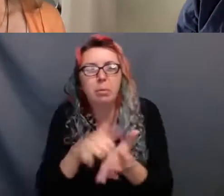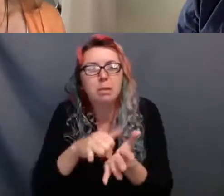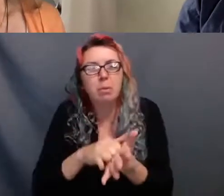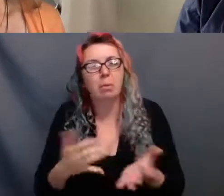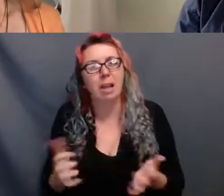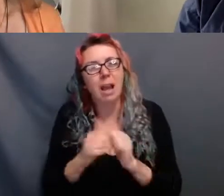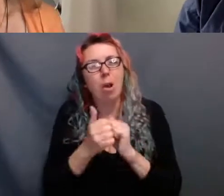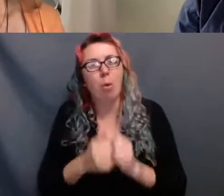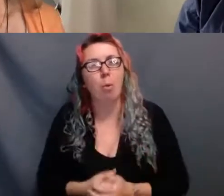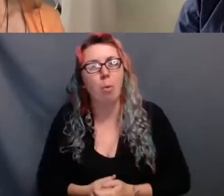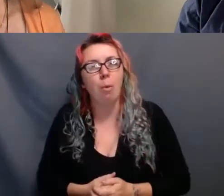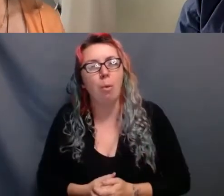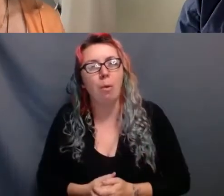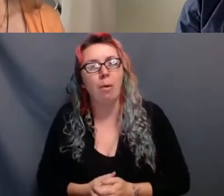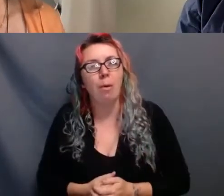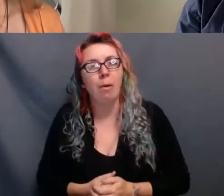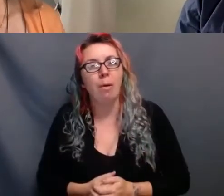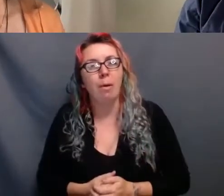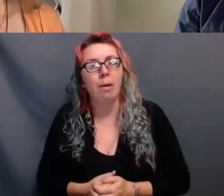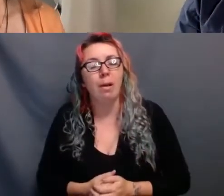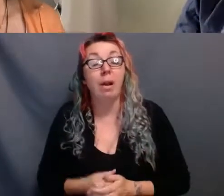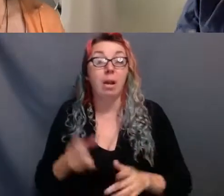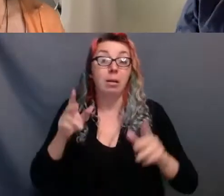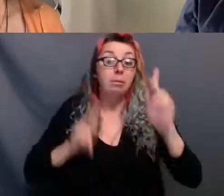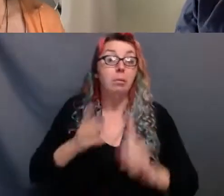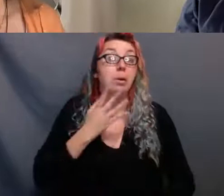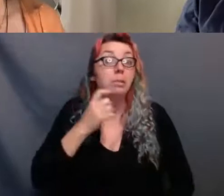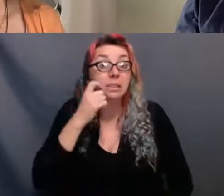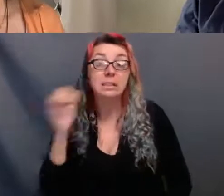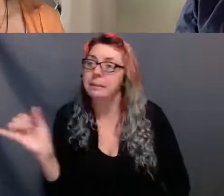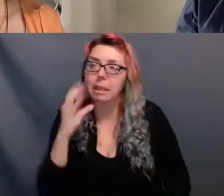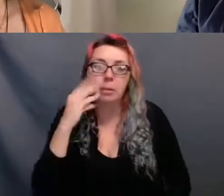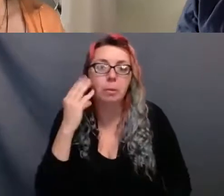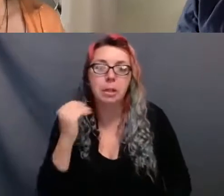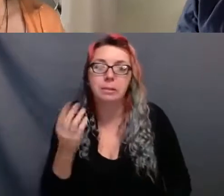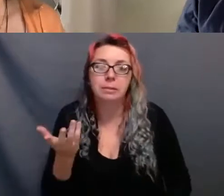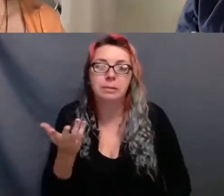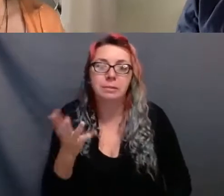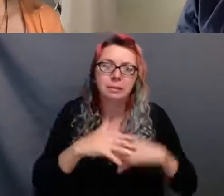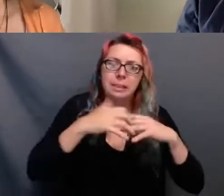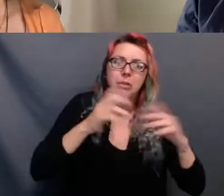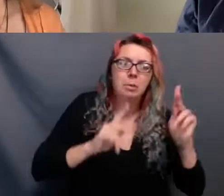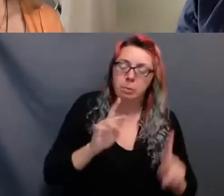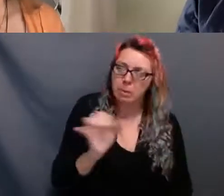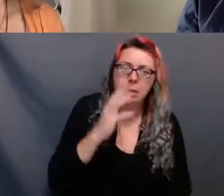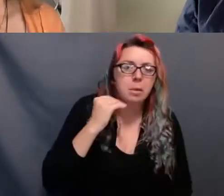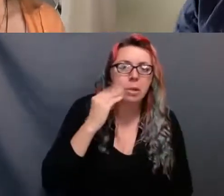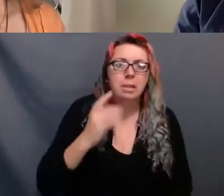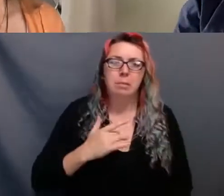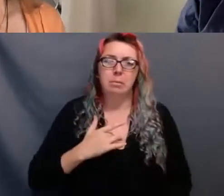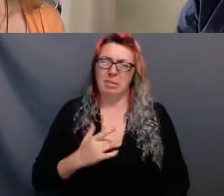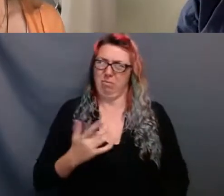for racialized artists as well. Our whole selves are often in danger or are being diminished by